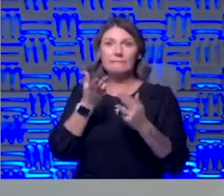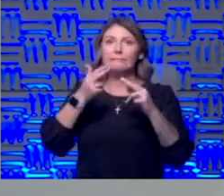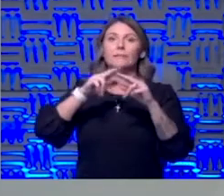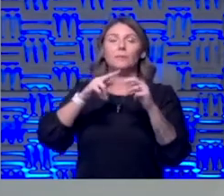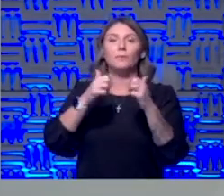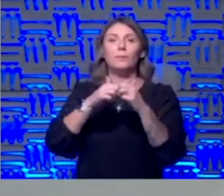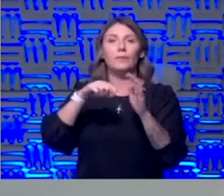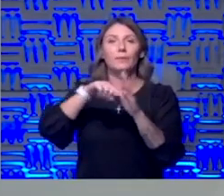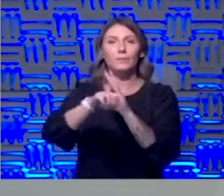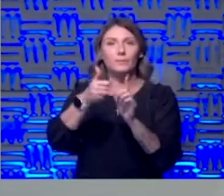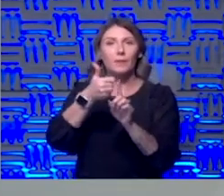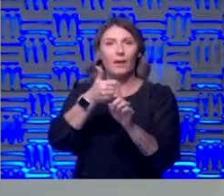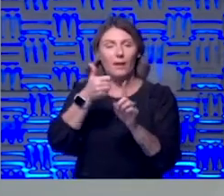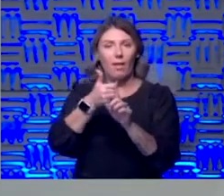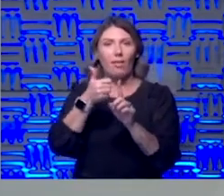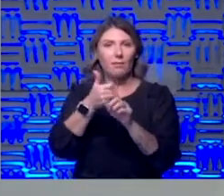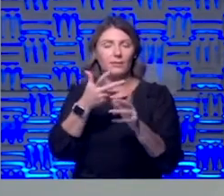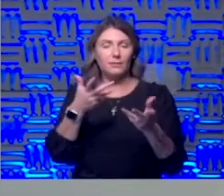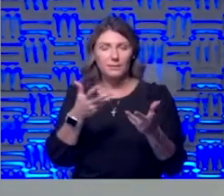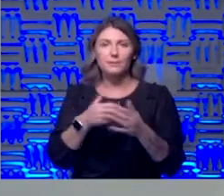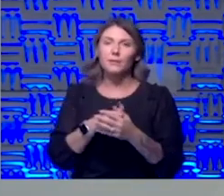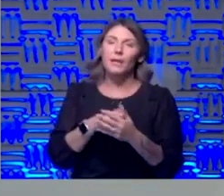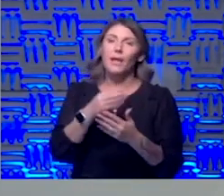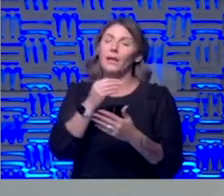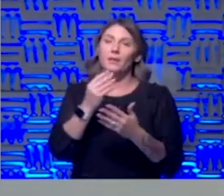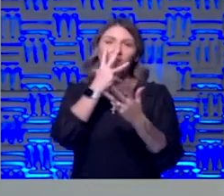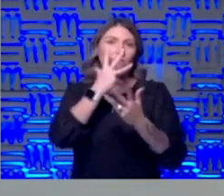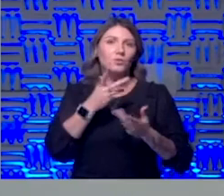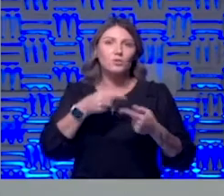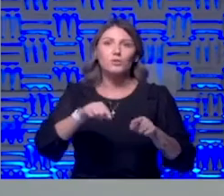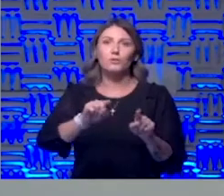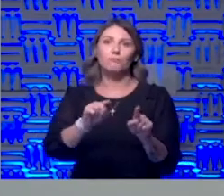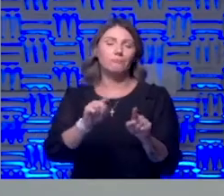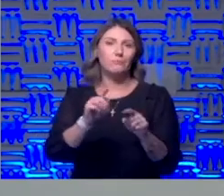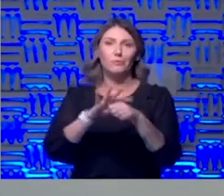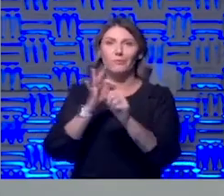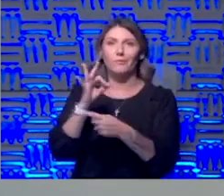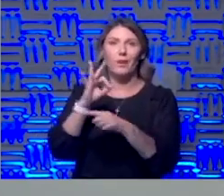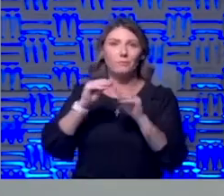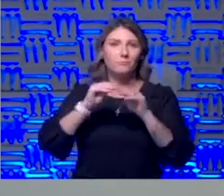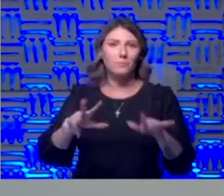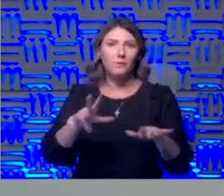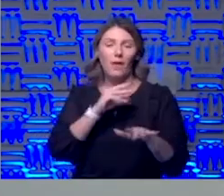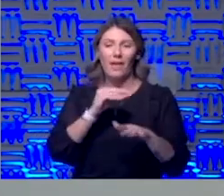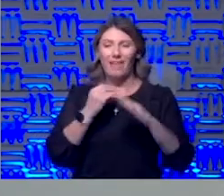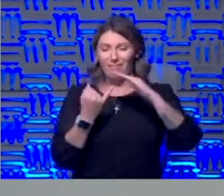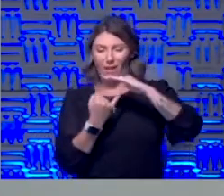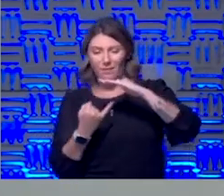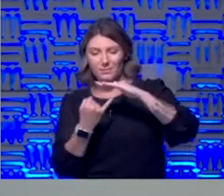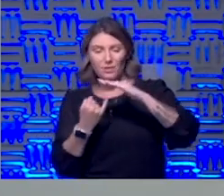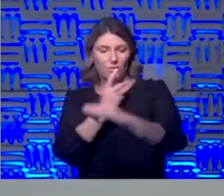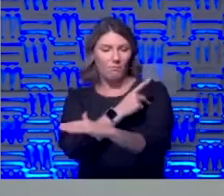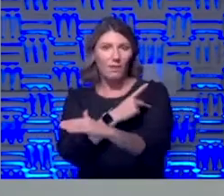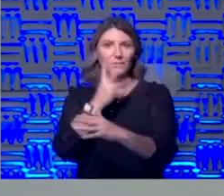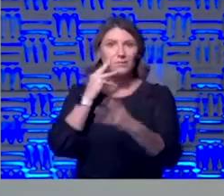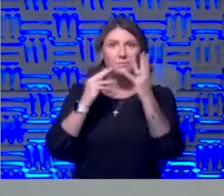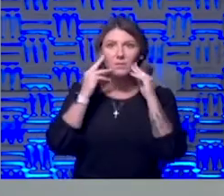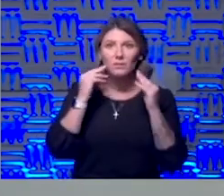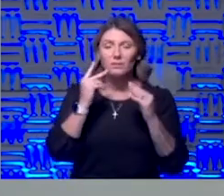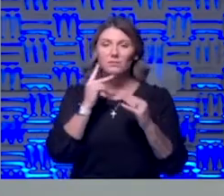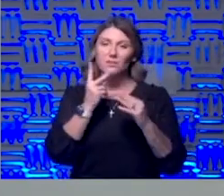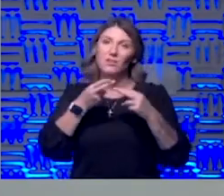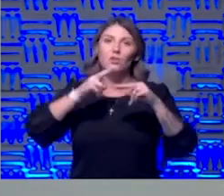suicidality unfortunately in the pandemic and i think that it goes back to the isolation that patients are experiencing we see an increase